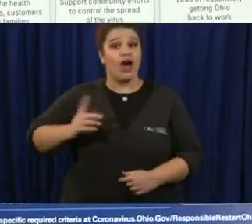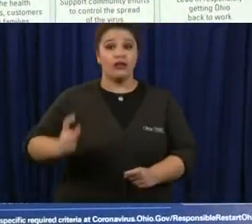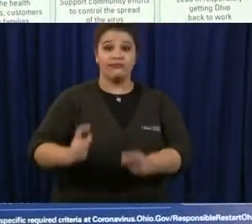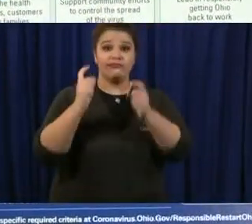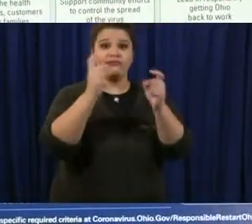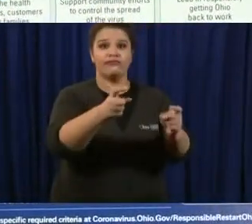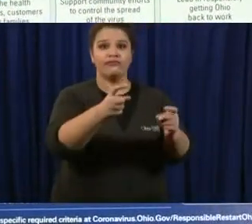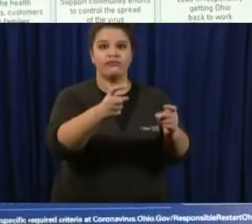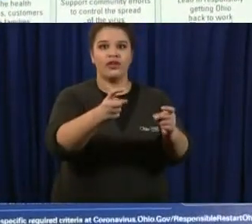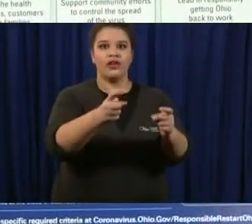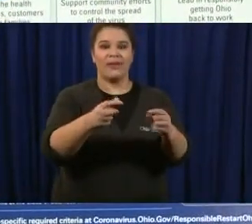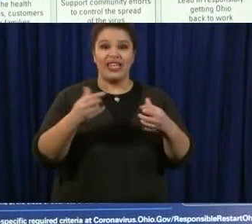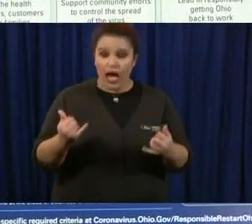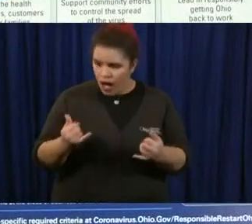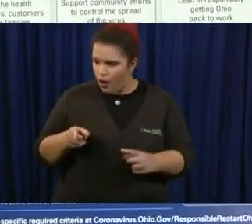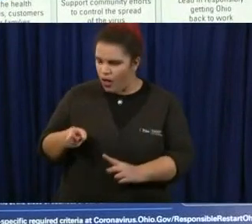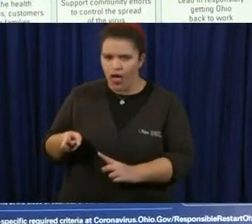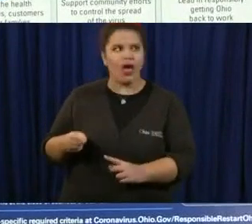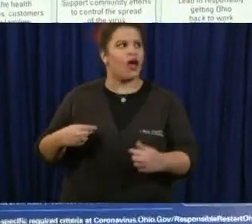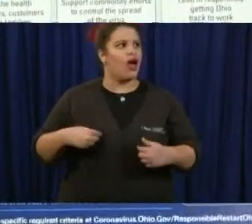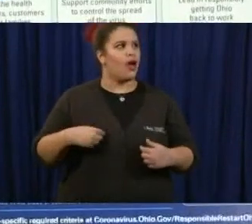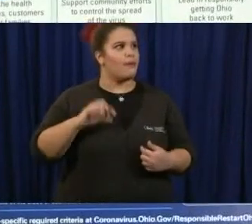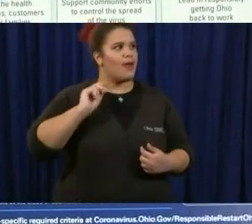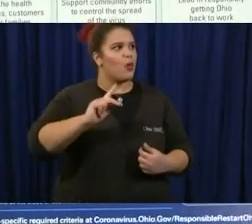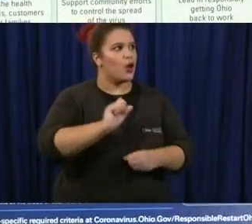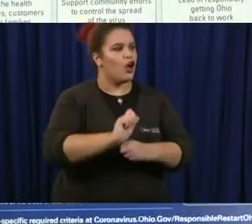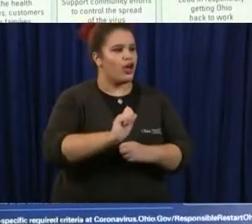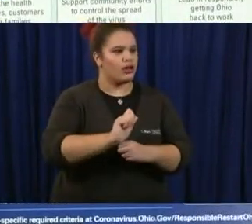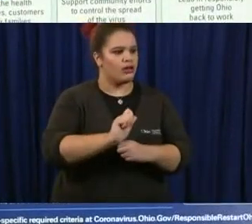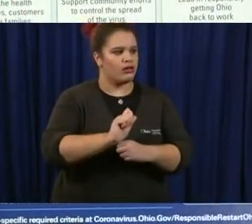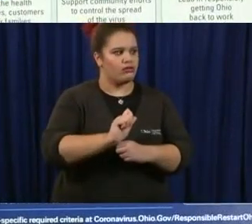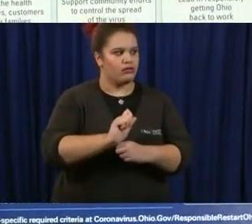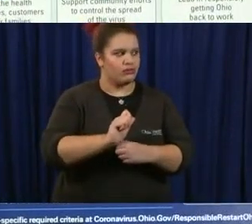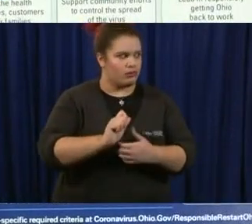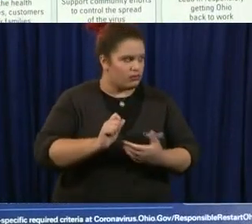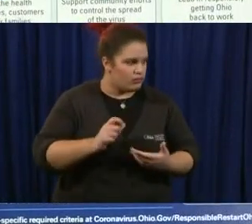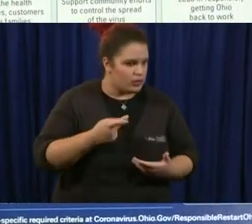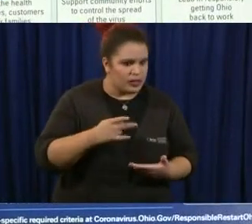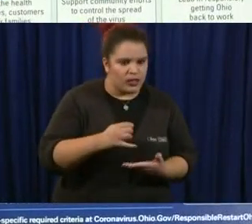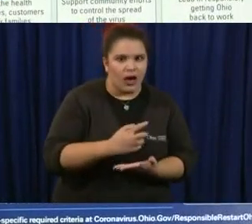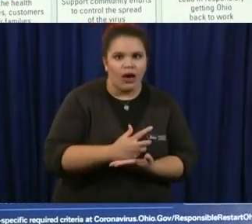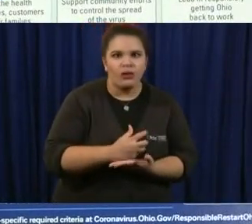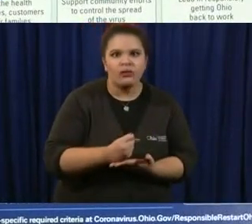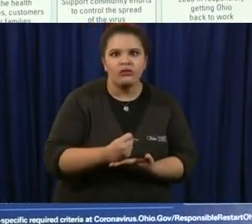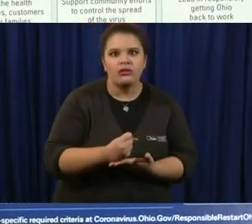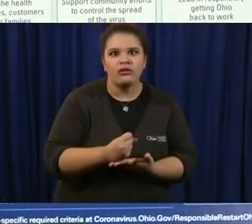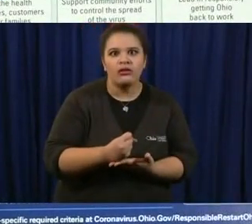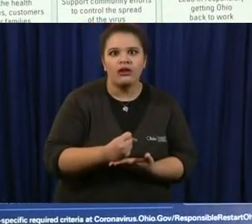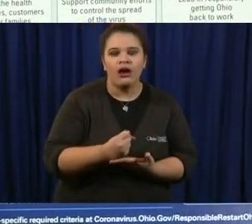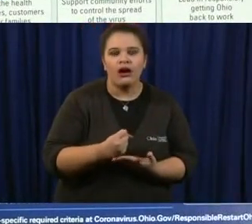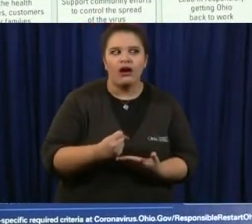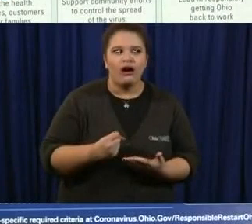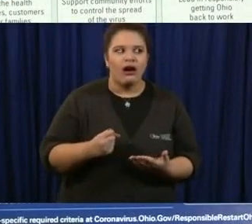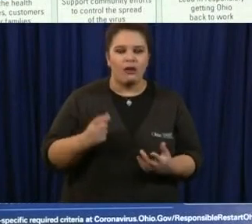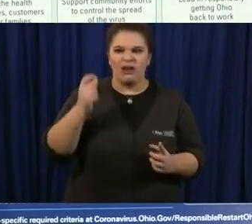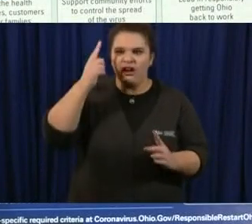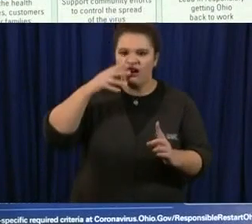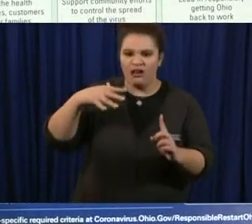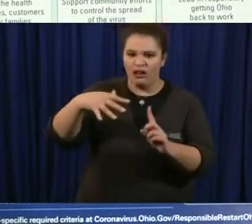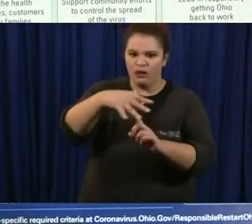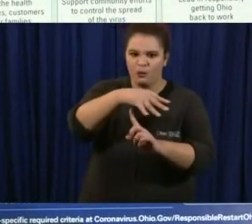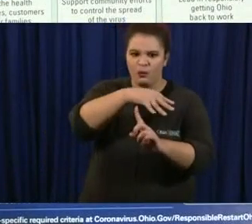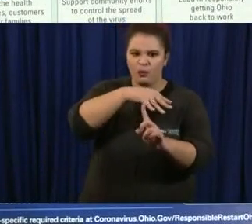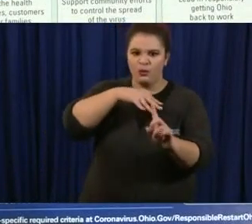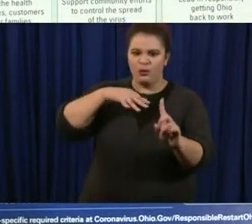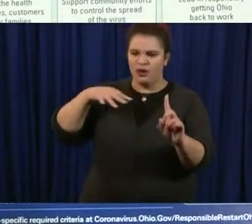very vulnerable going back to work not having those protections and also working in a heightened dangerous environment with aerosols